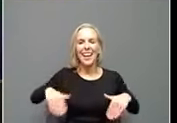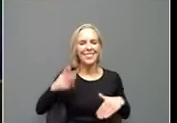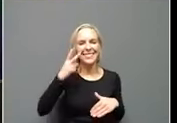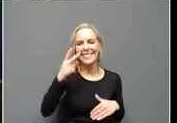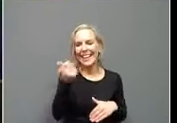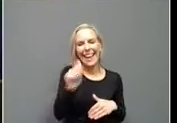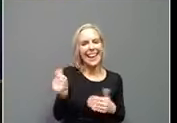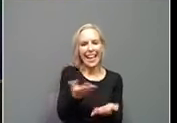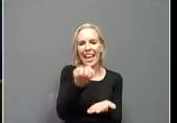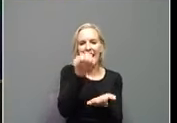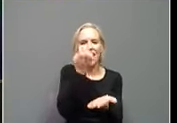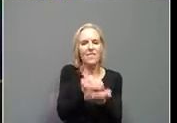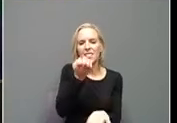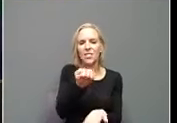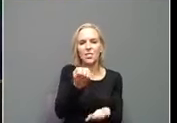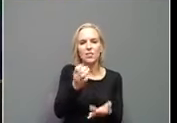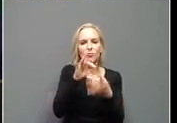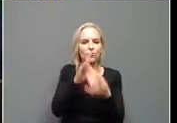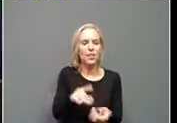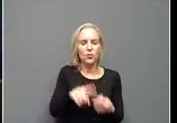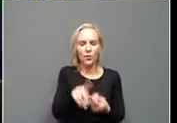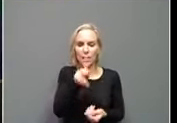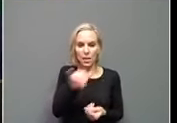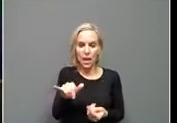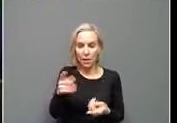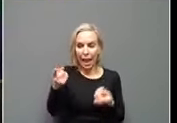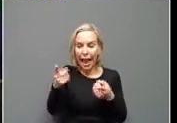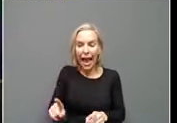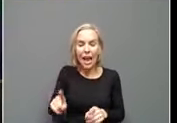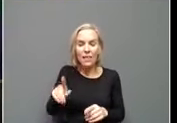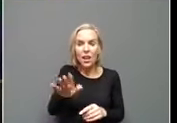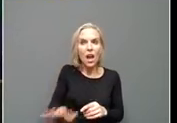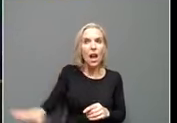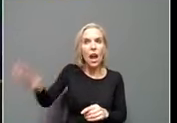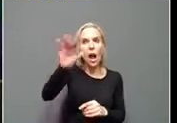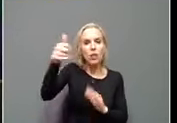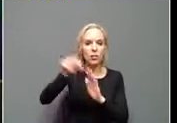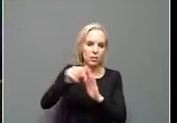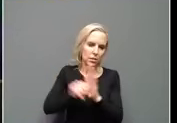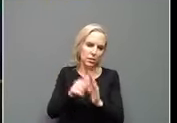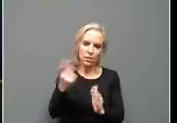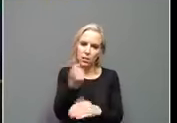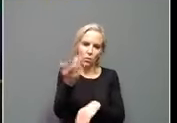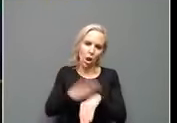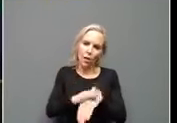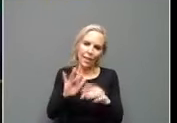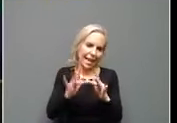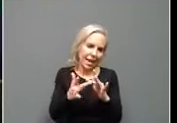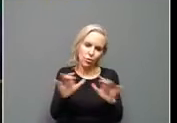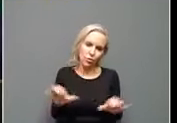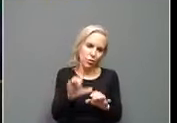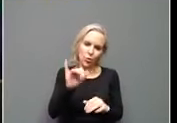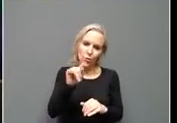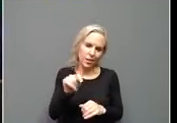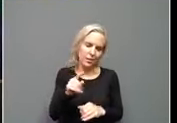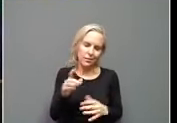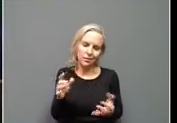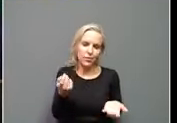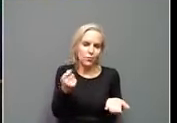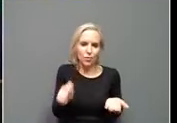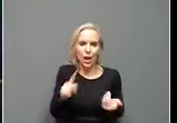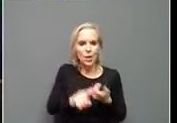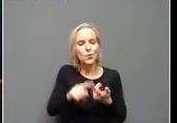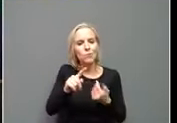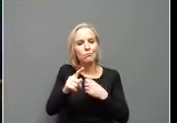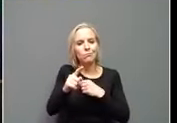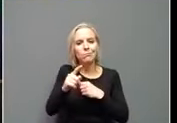that it's happening directly in Kentucky, but Sarah, if it's happened anywhere else, somebody is on the internet trying to do it and trying to, to scam people.